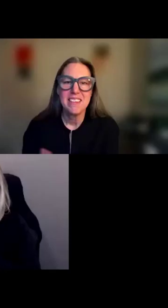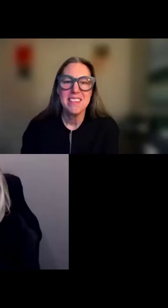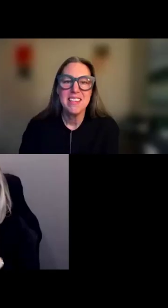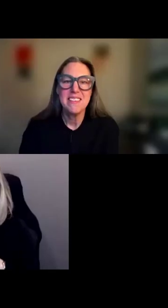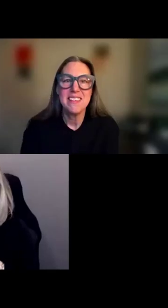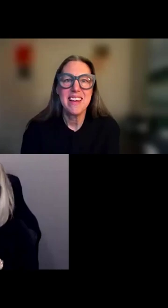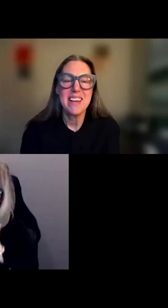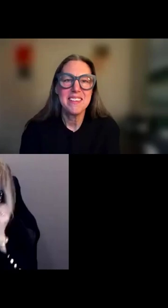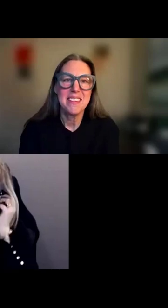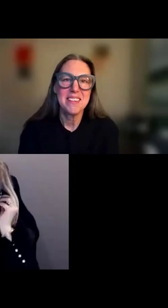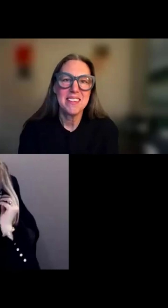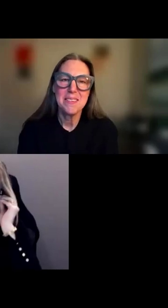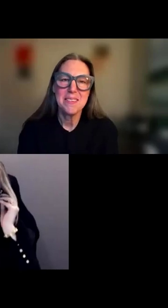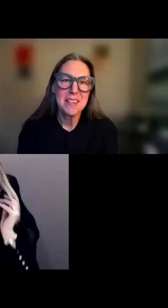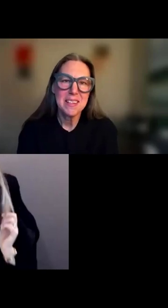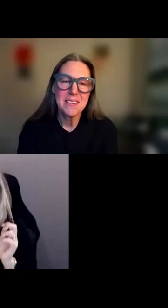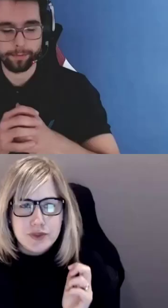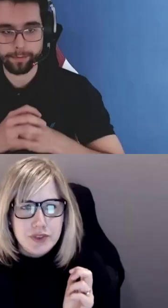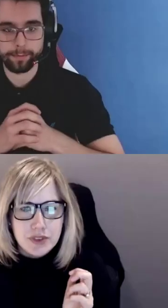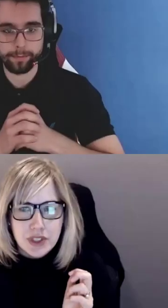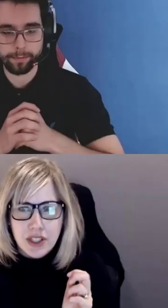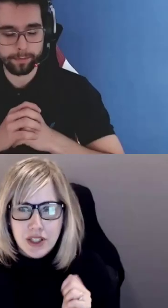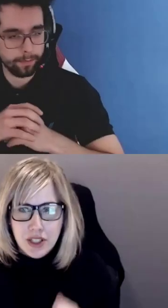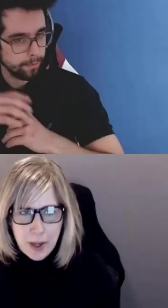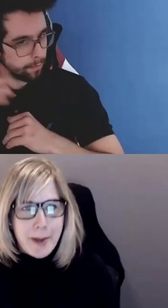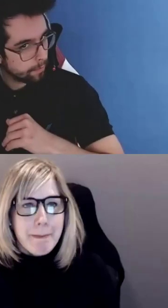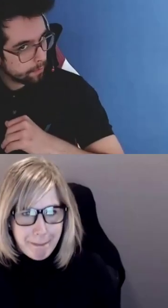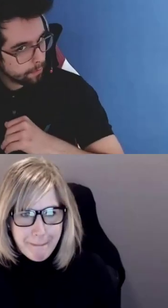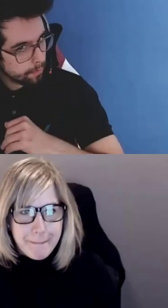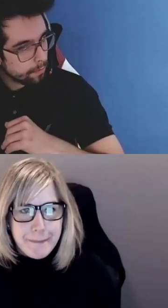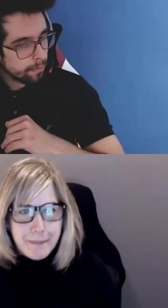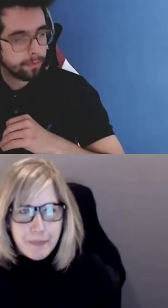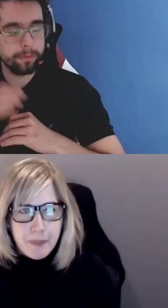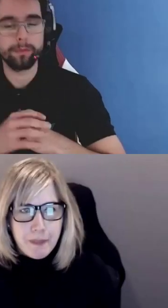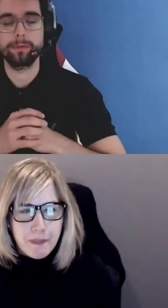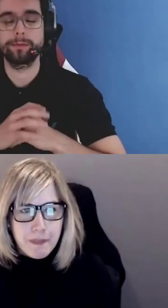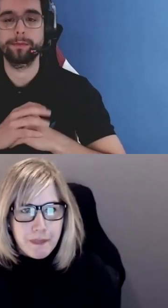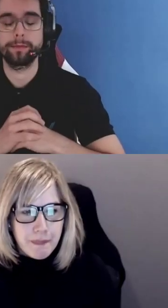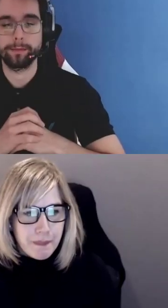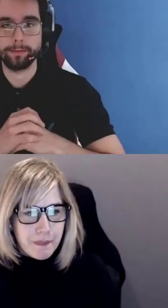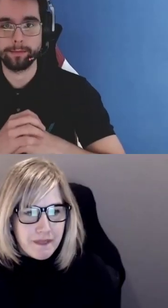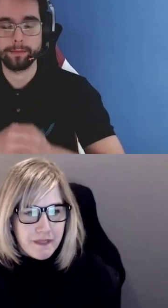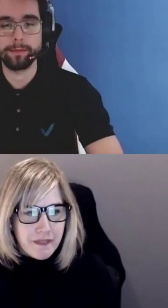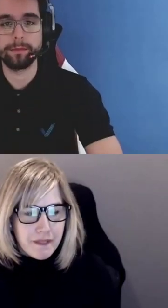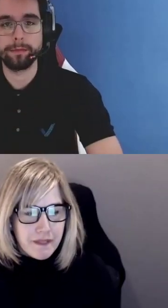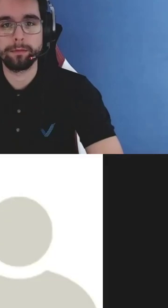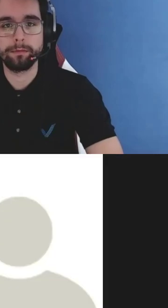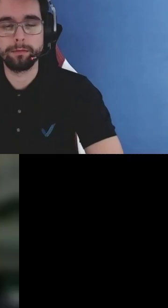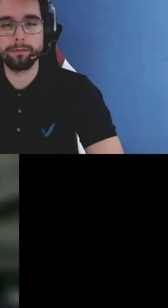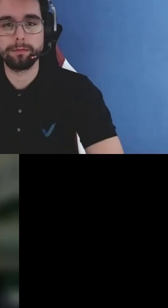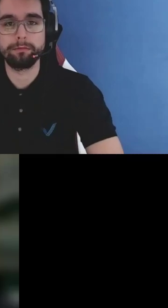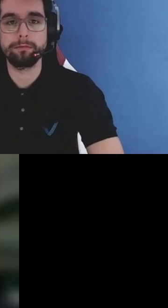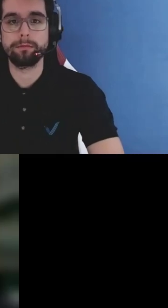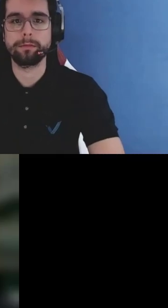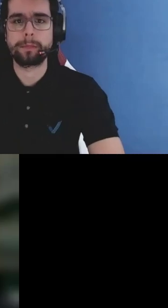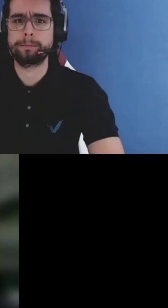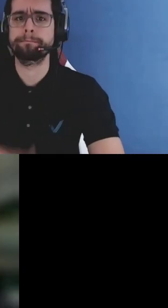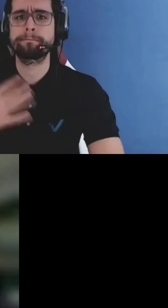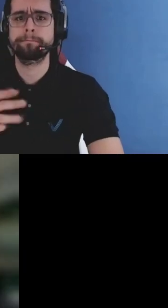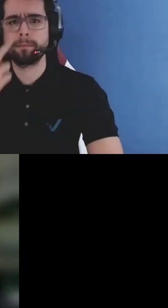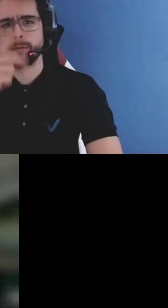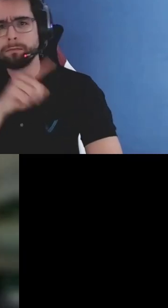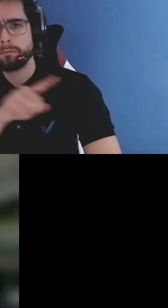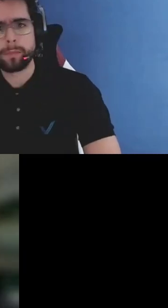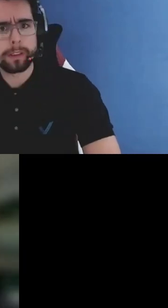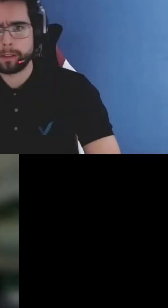and i see in the chat that uh some folks weren't able to see it our apologies if that happened from a tech perspective for you let me